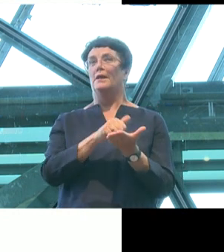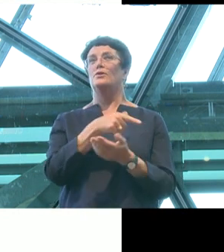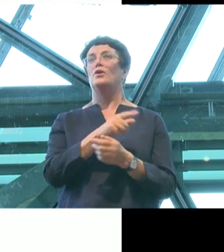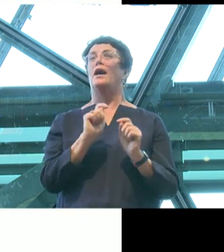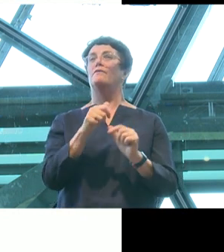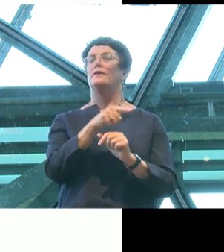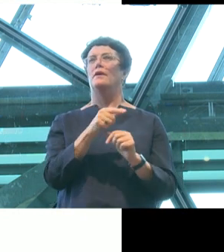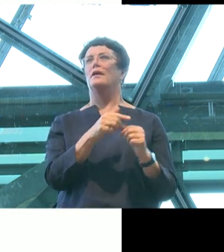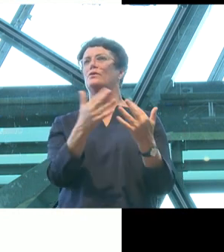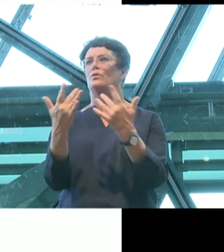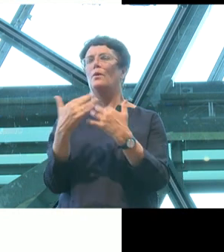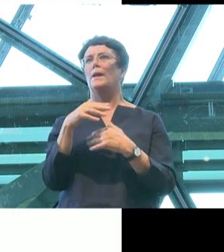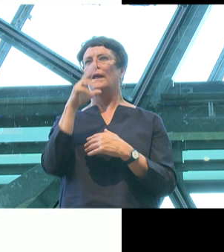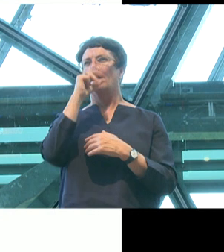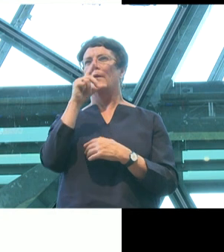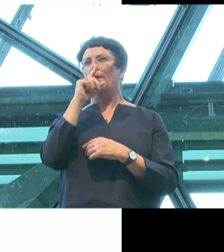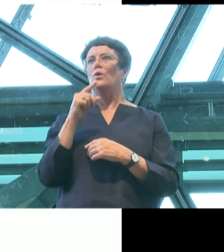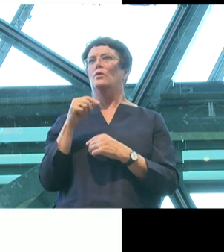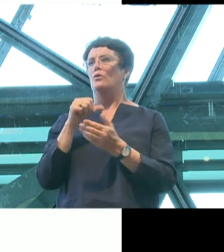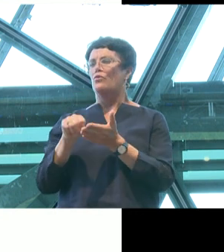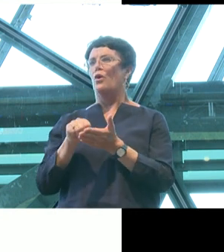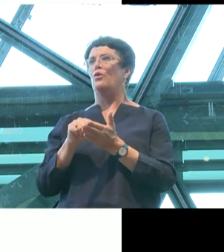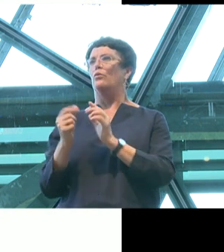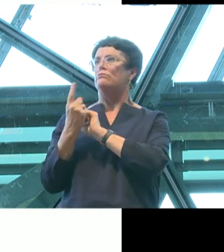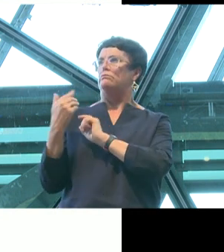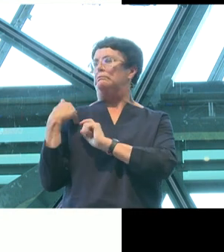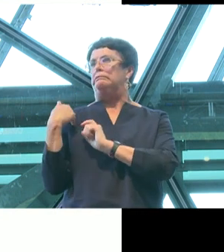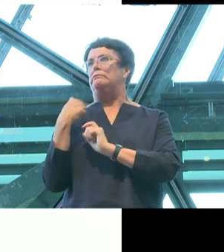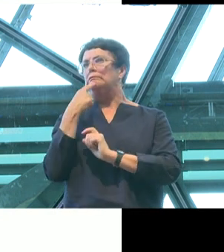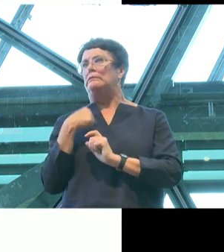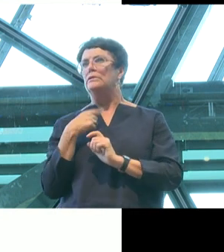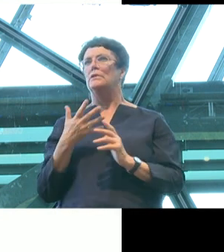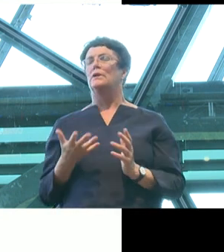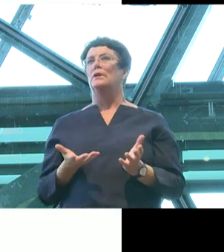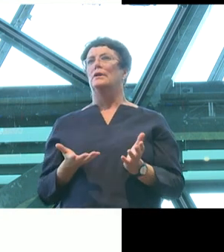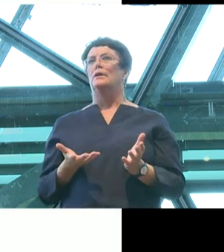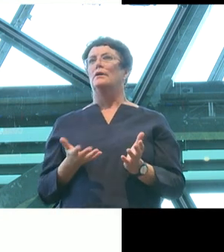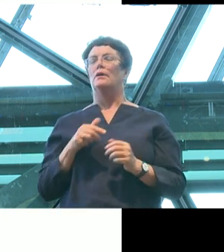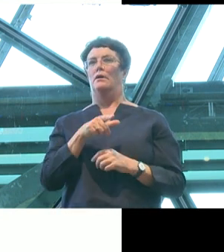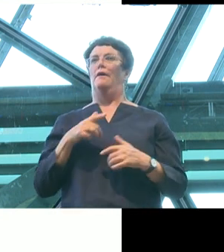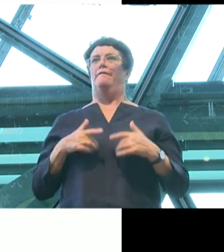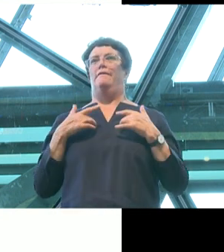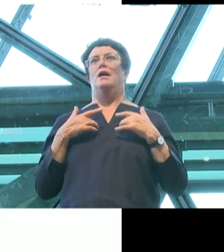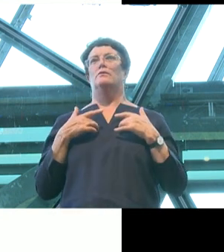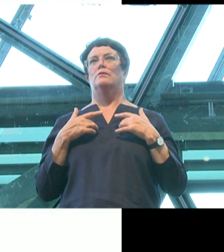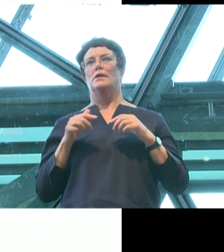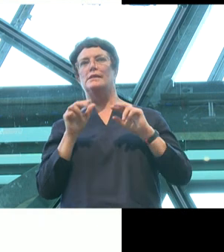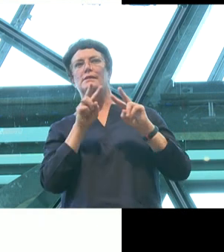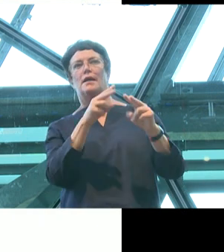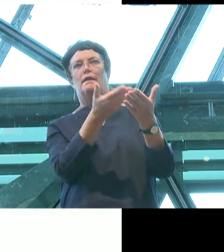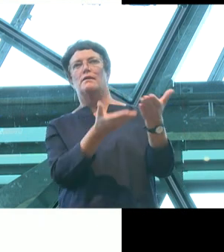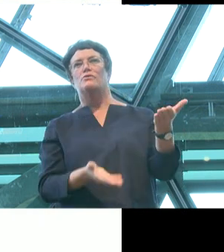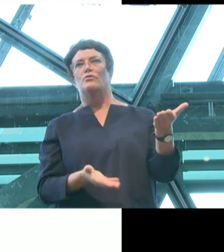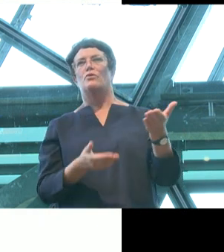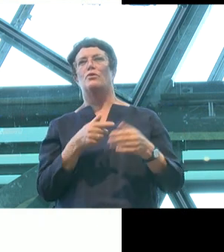so many young people wrote to me or they saw me in person at events and they told me that they'd felt seen or represented for the